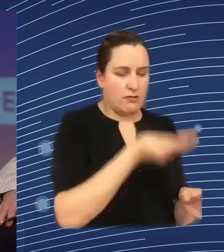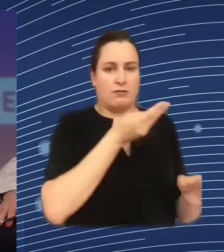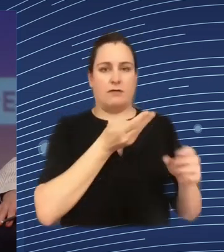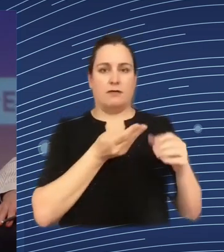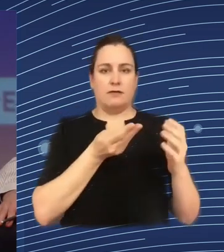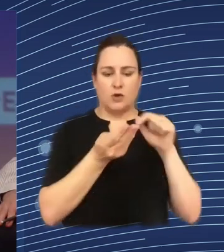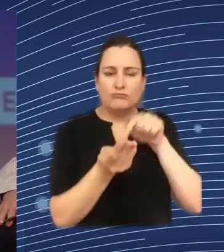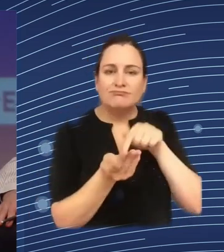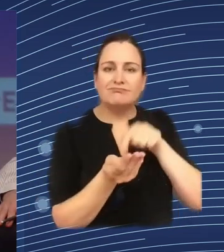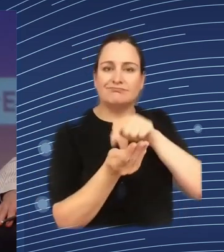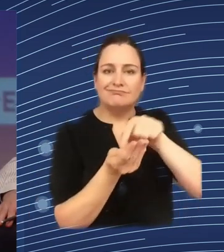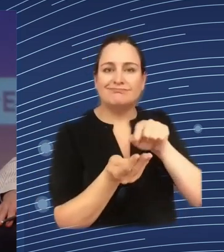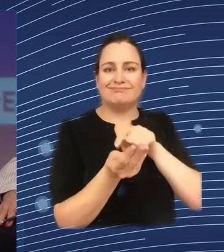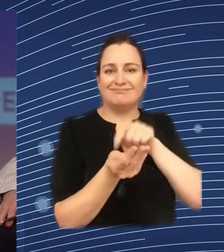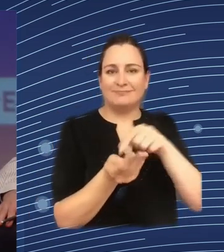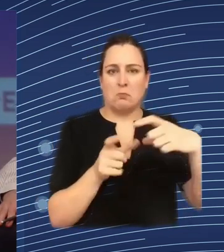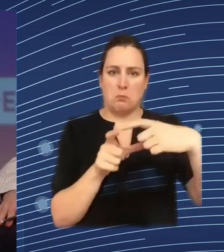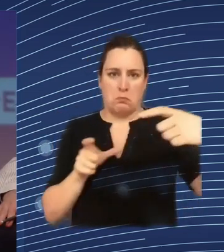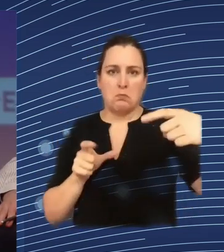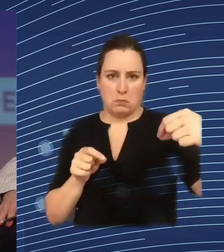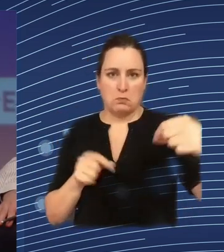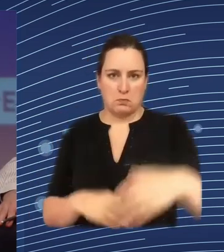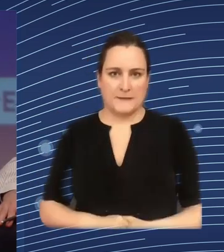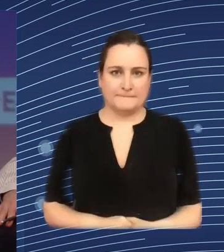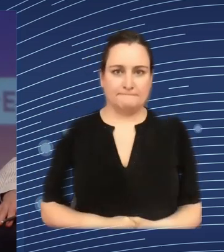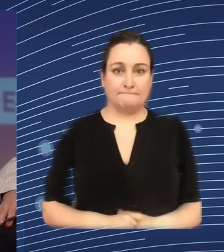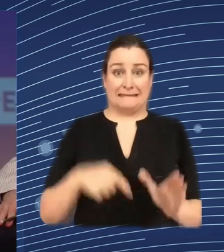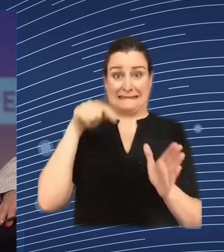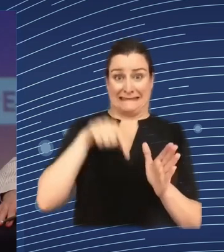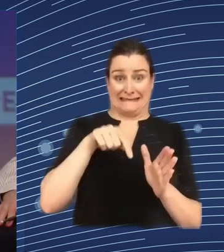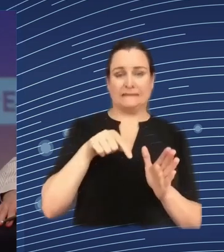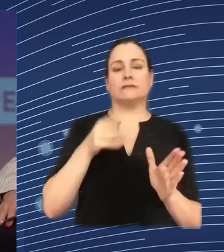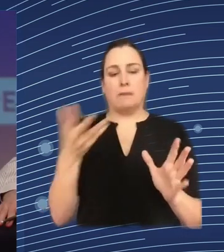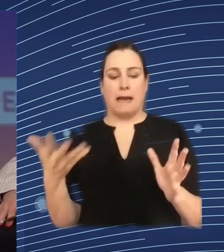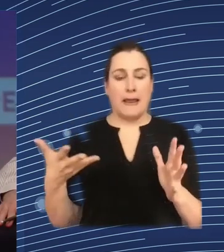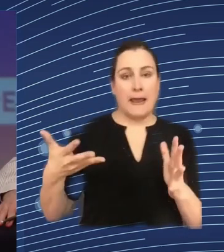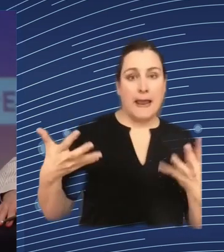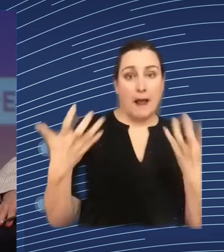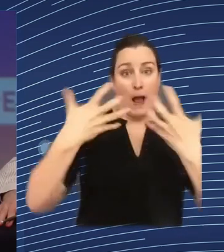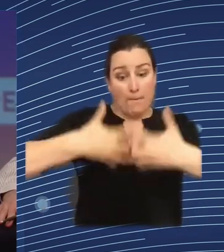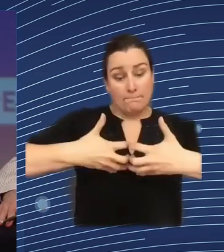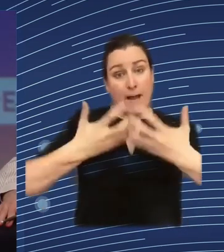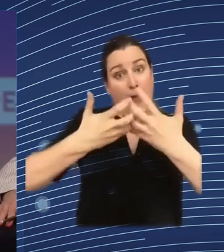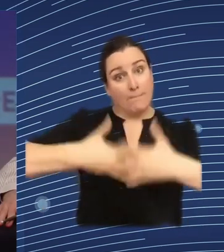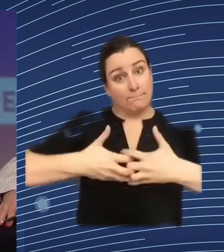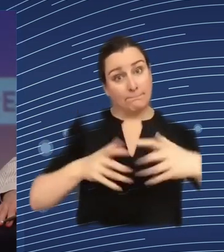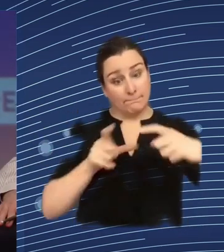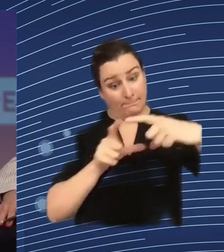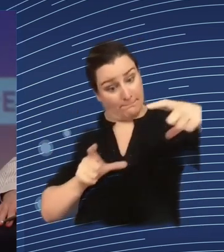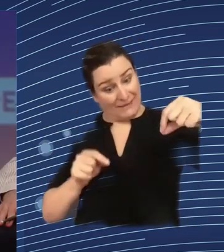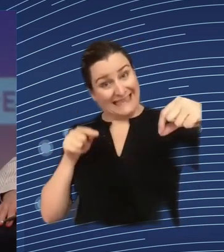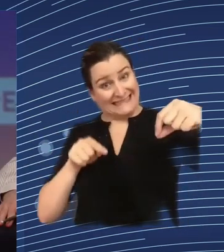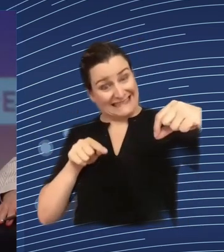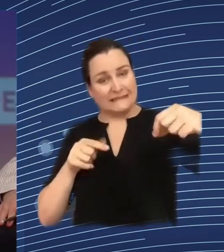a software called fulfillment center labor management this software is a web-based